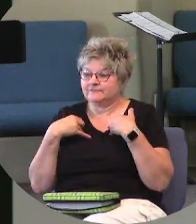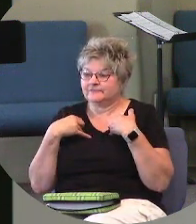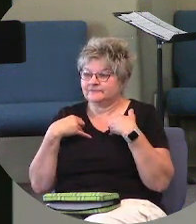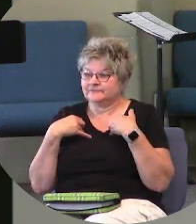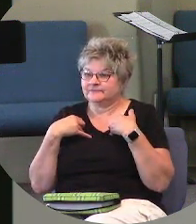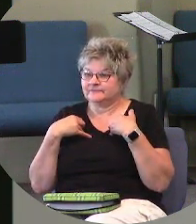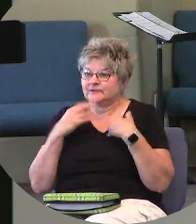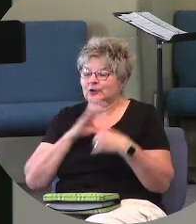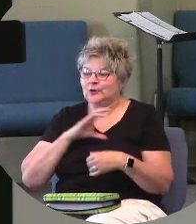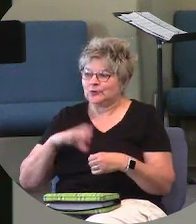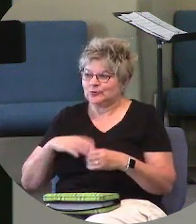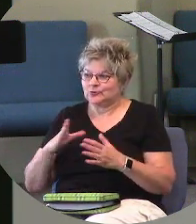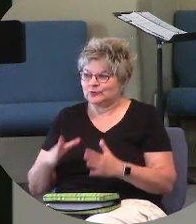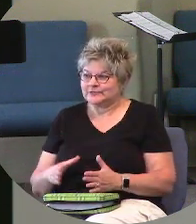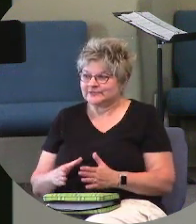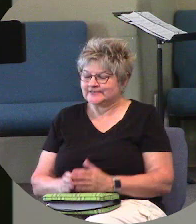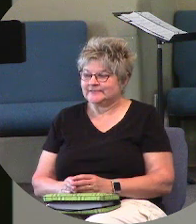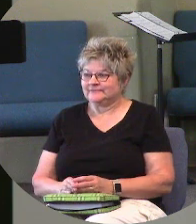Christian